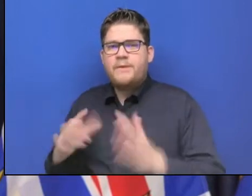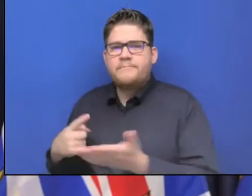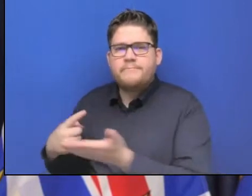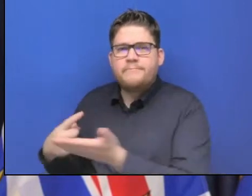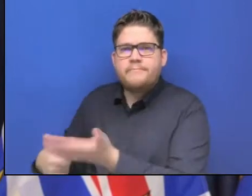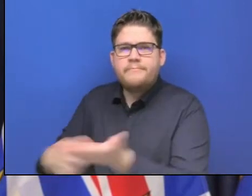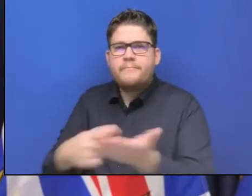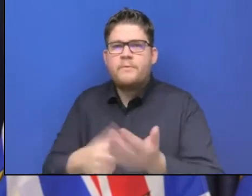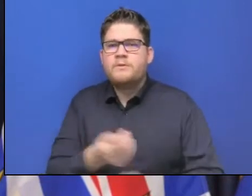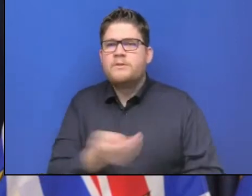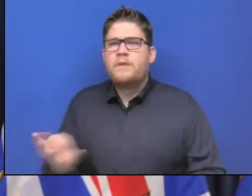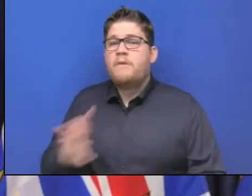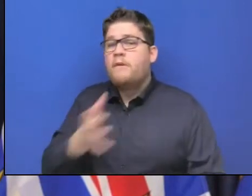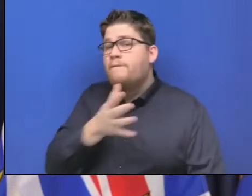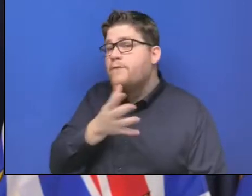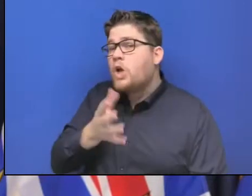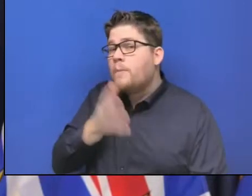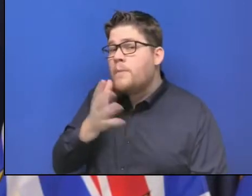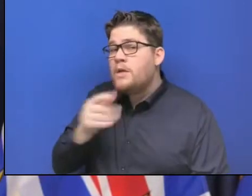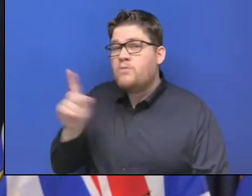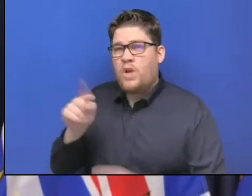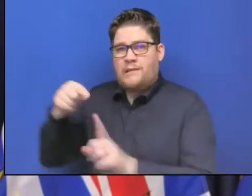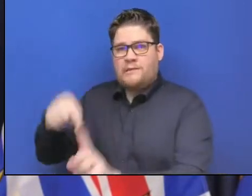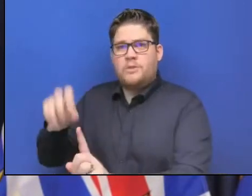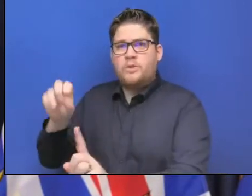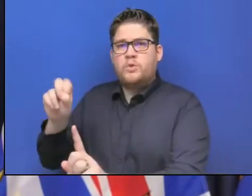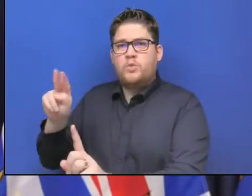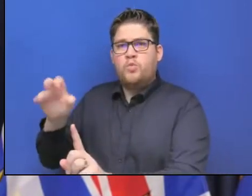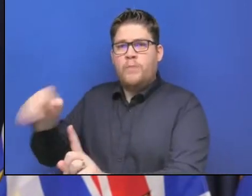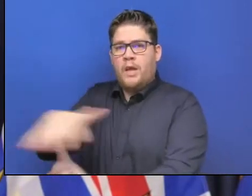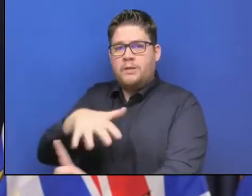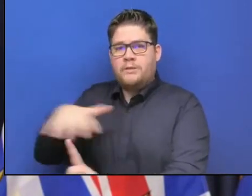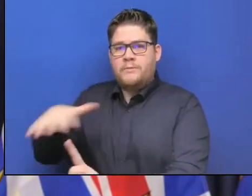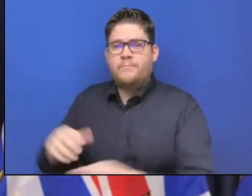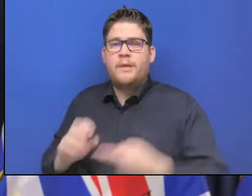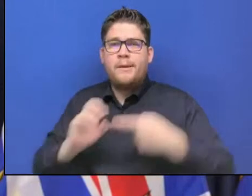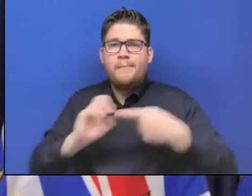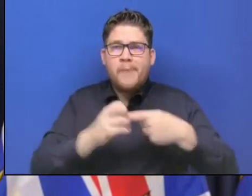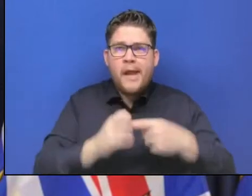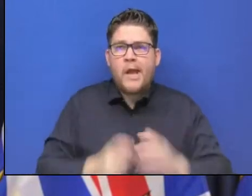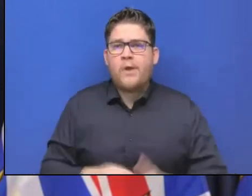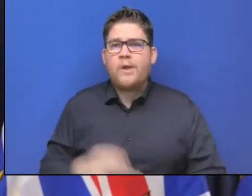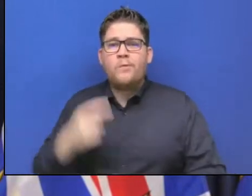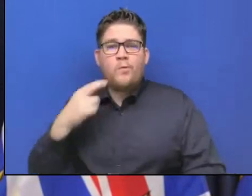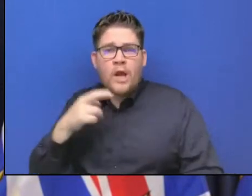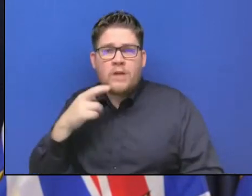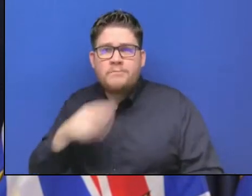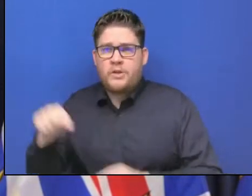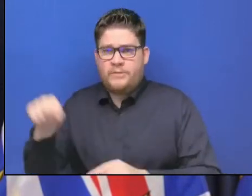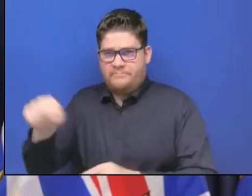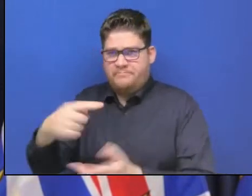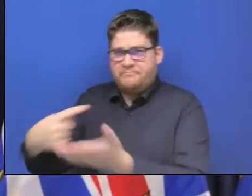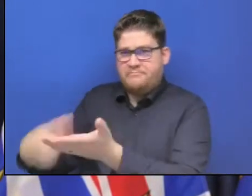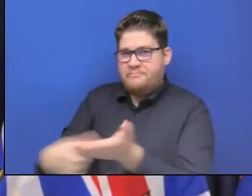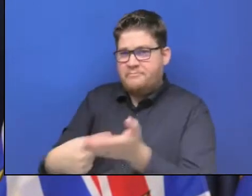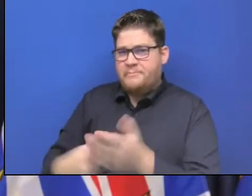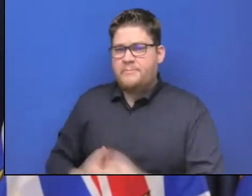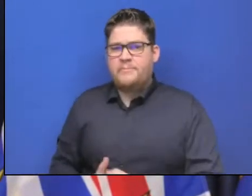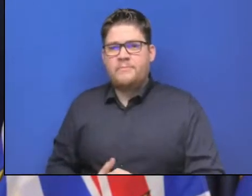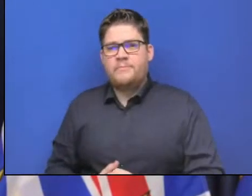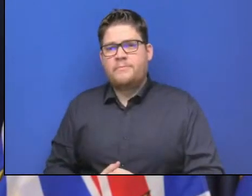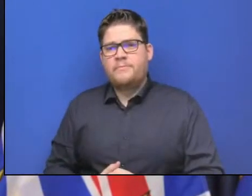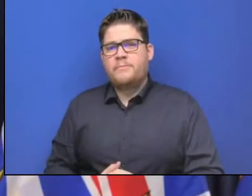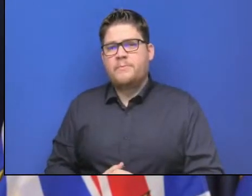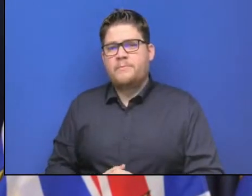growers farmers. They want government to ask banks to hold any equipment or mortgage payment at least